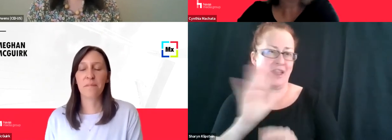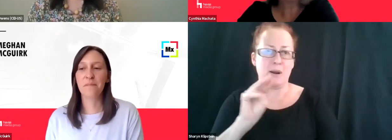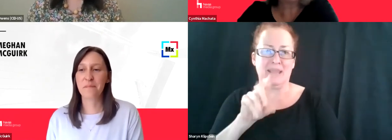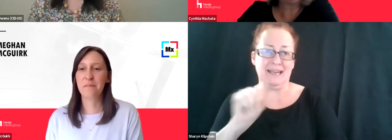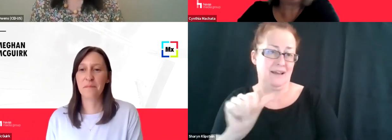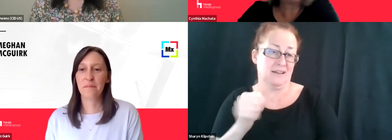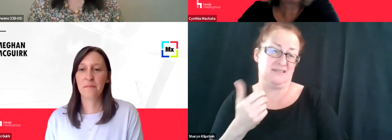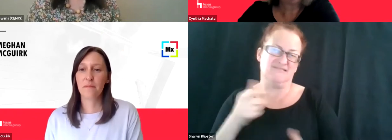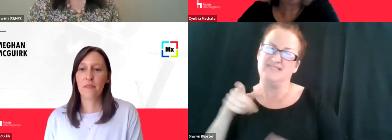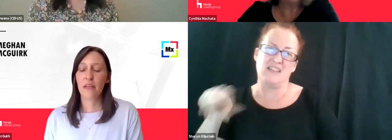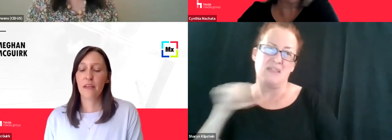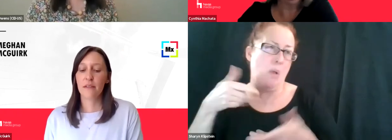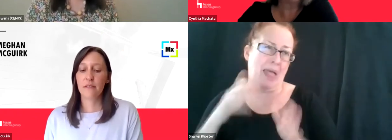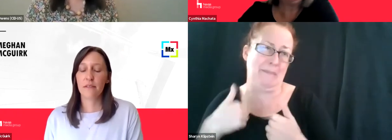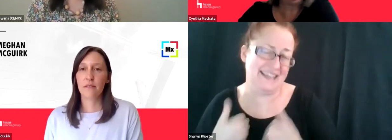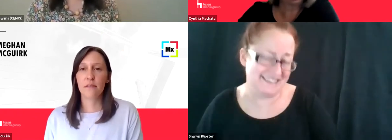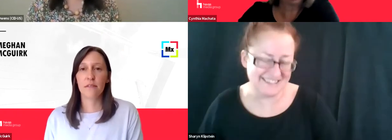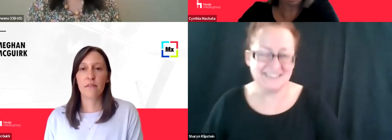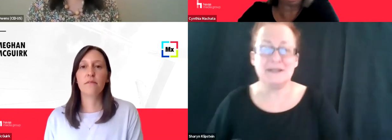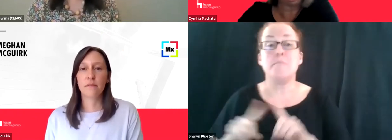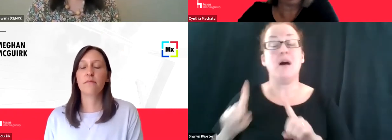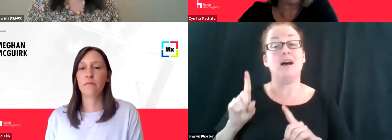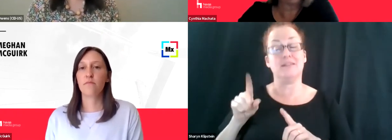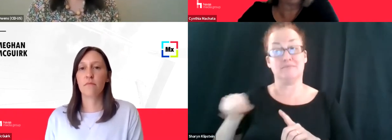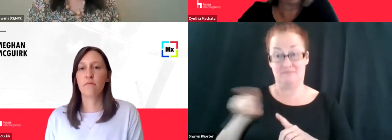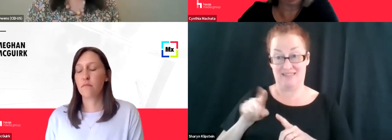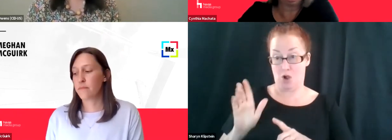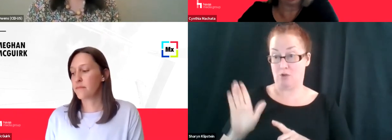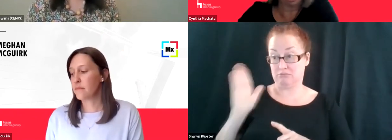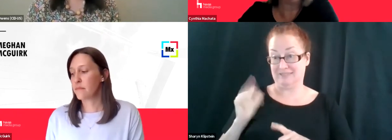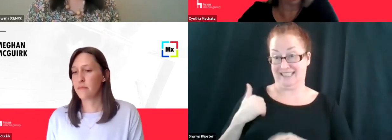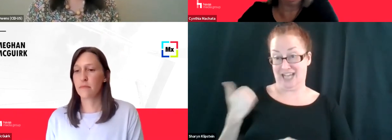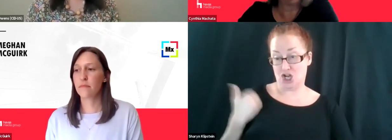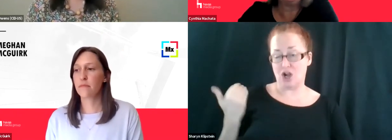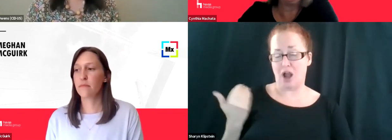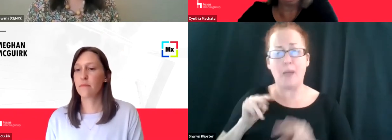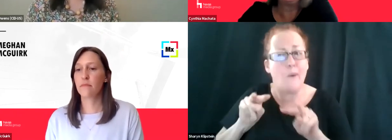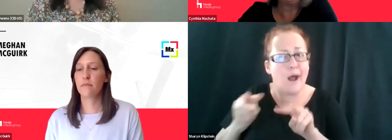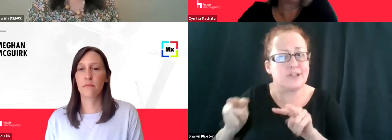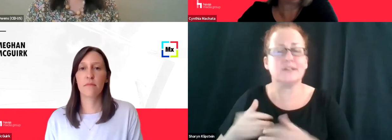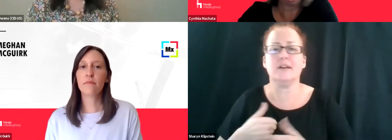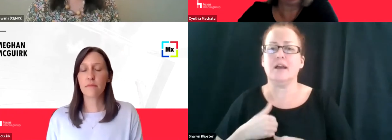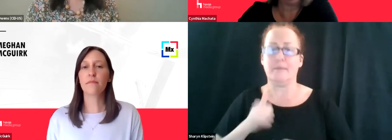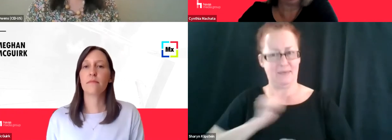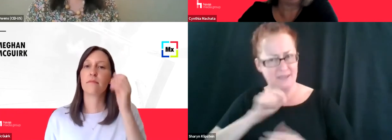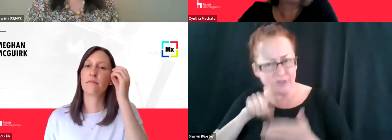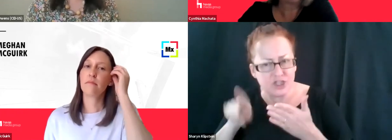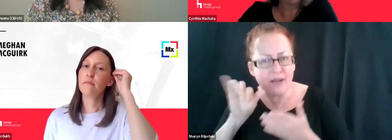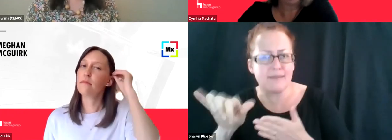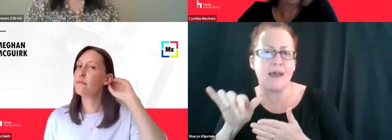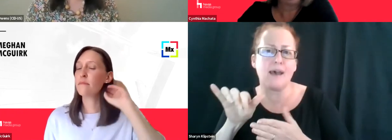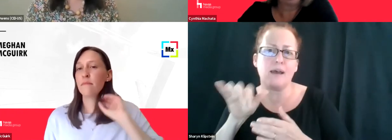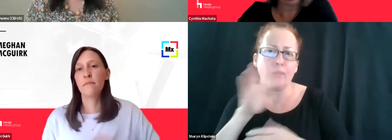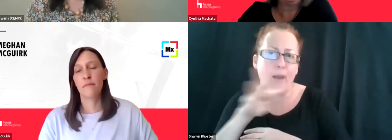to, but, um, when they were younger, I did, I, I went on the site, I made sure that it was okay. Um,